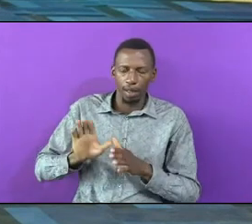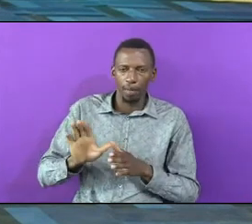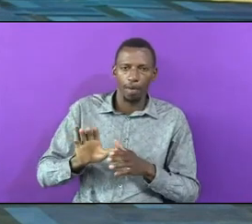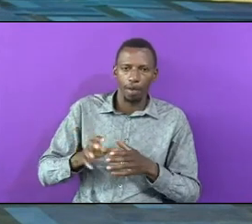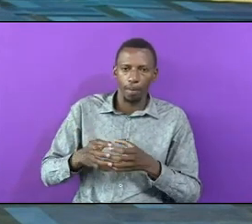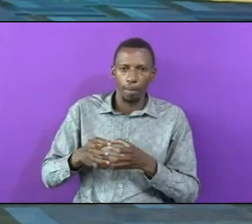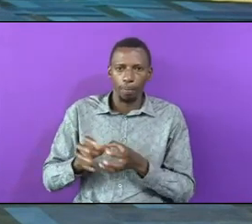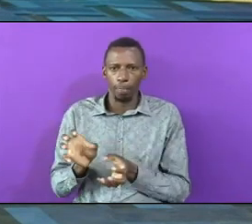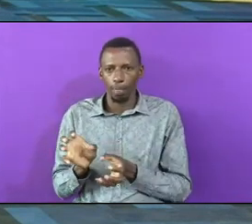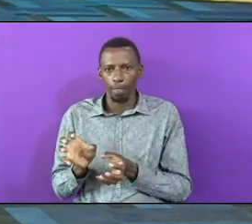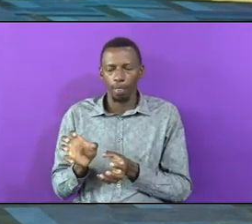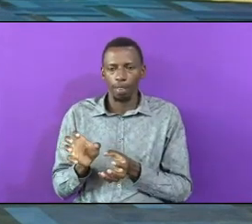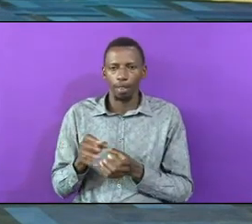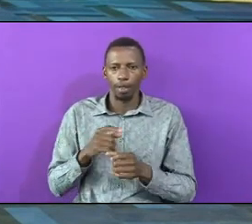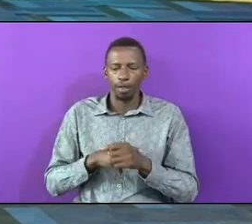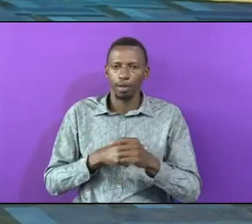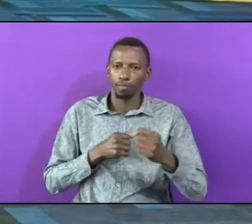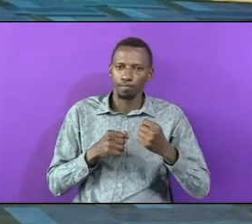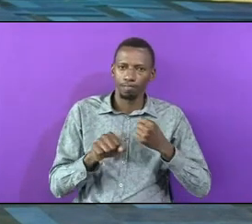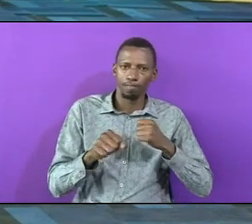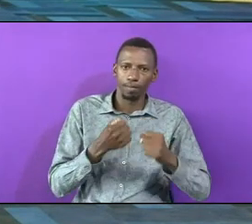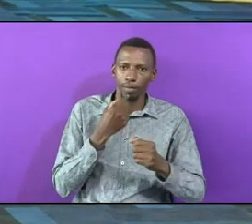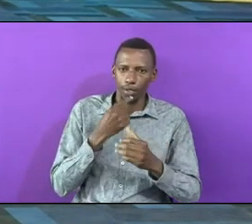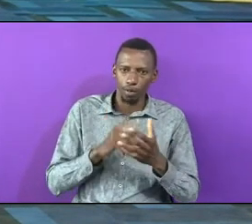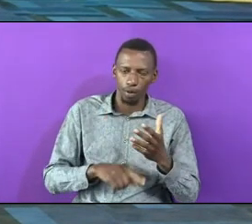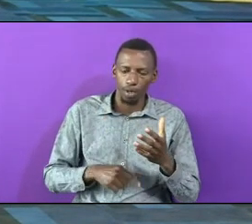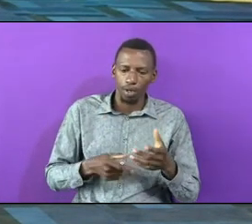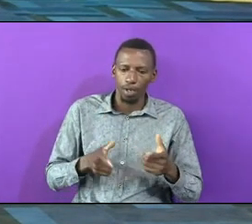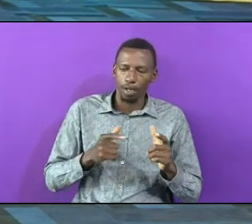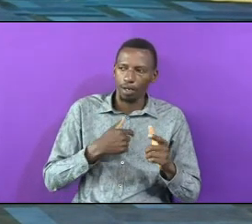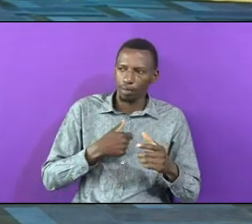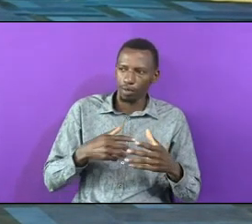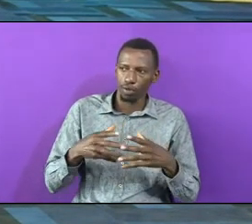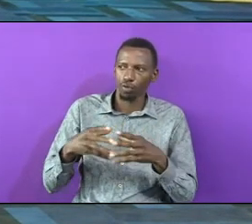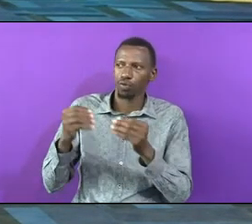Wrestled With Him And He Said Let Me Go